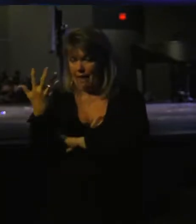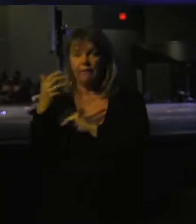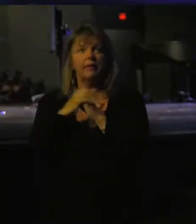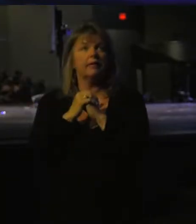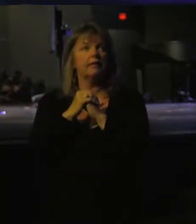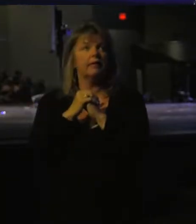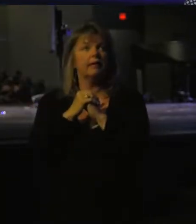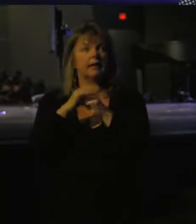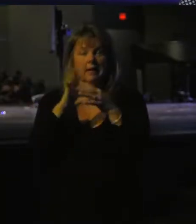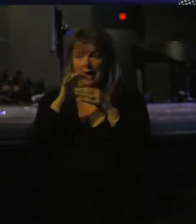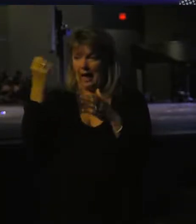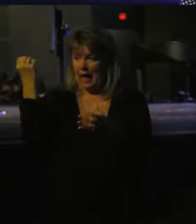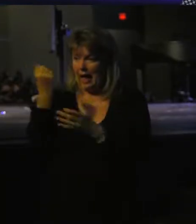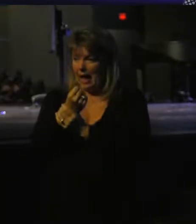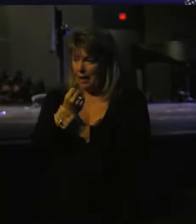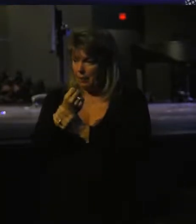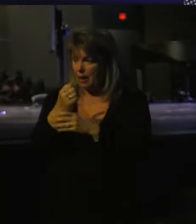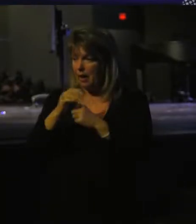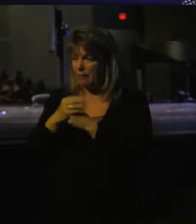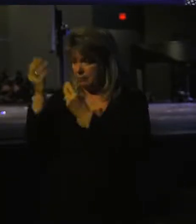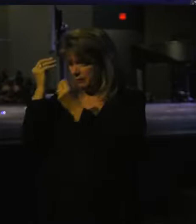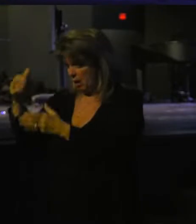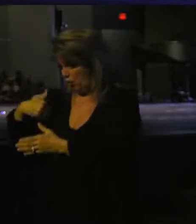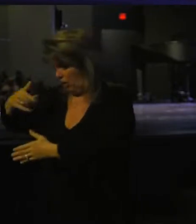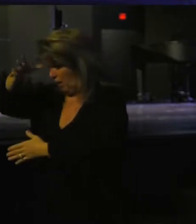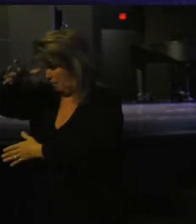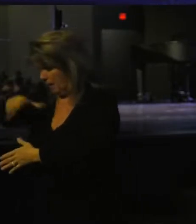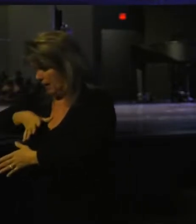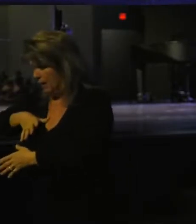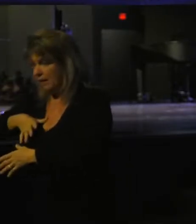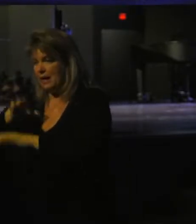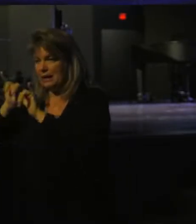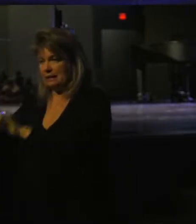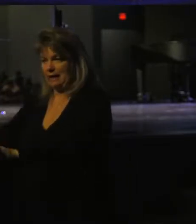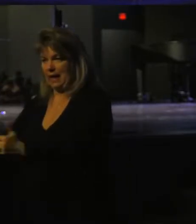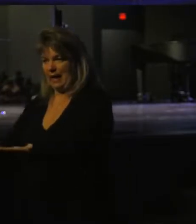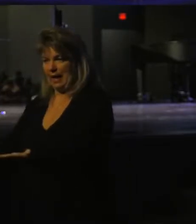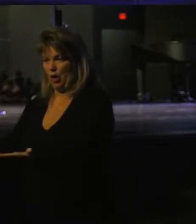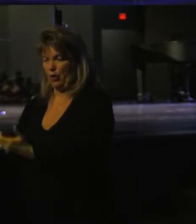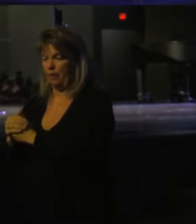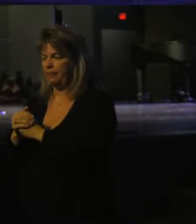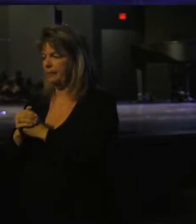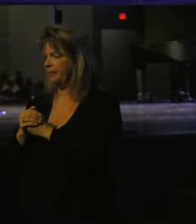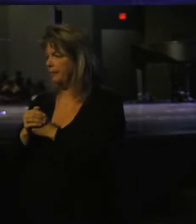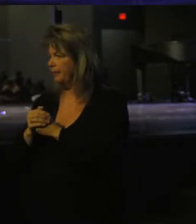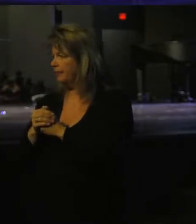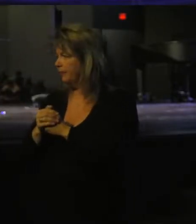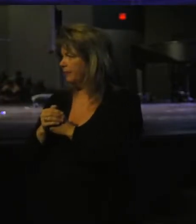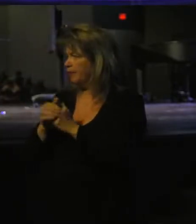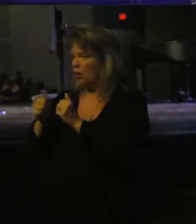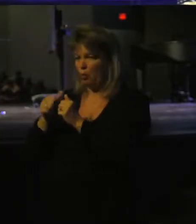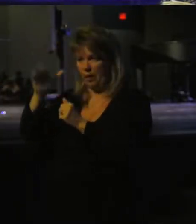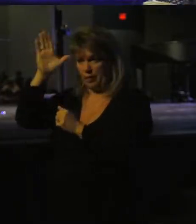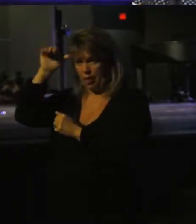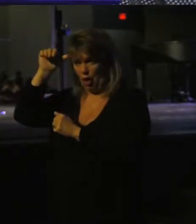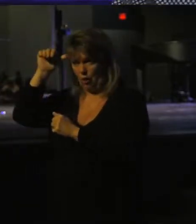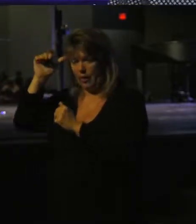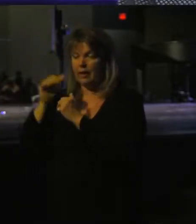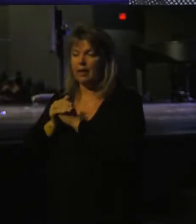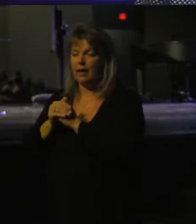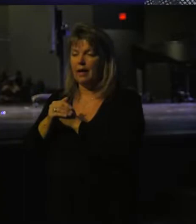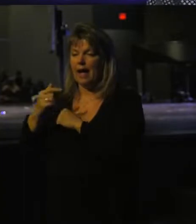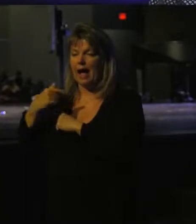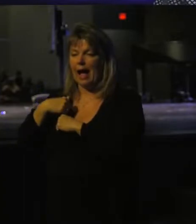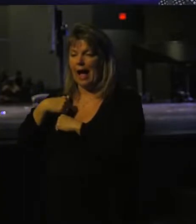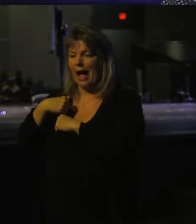Look with me, it says, Then Abraham said to his young men, stay here with the donkey. I